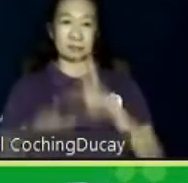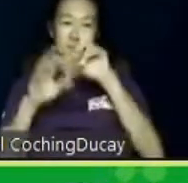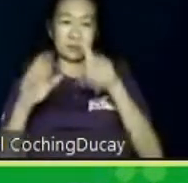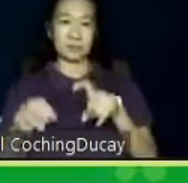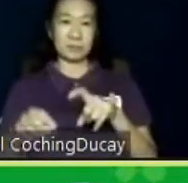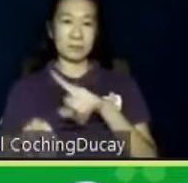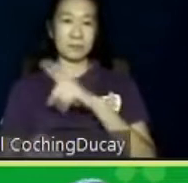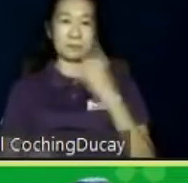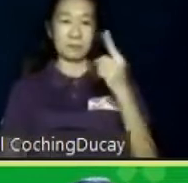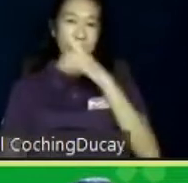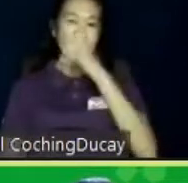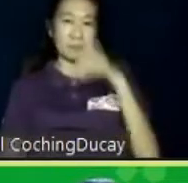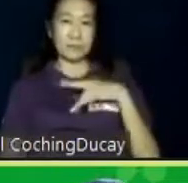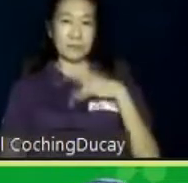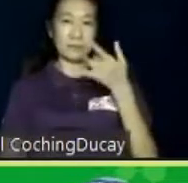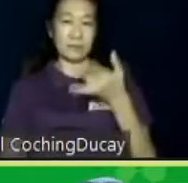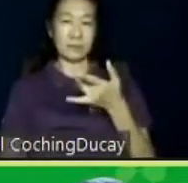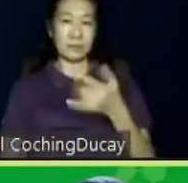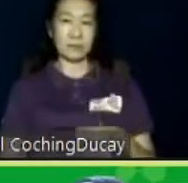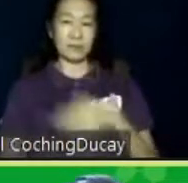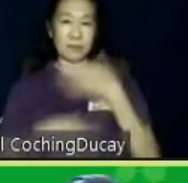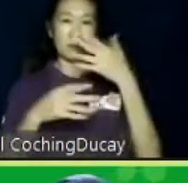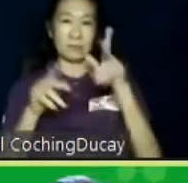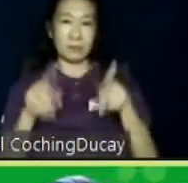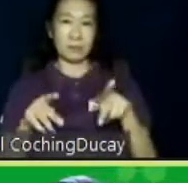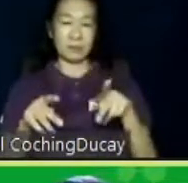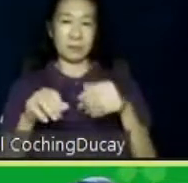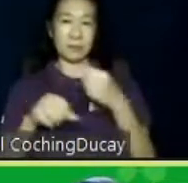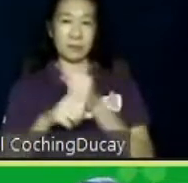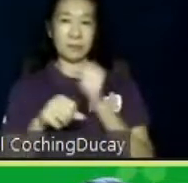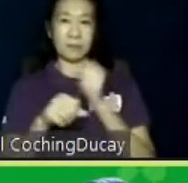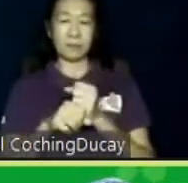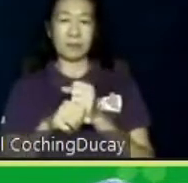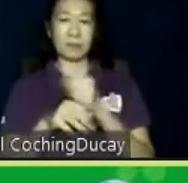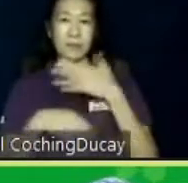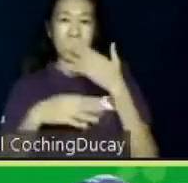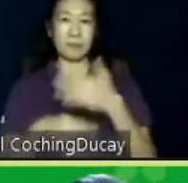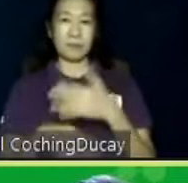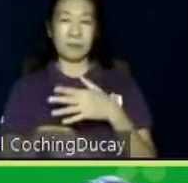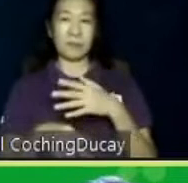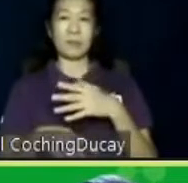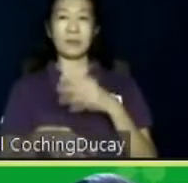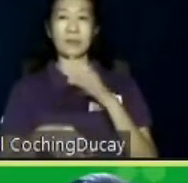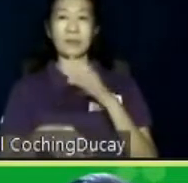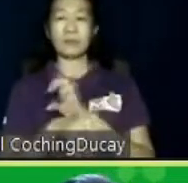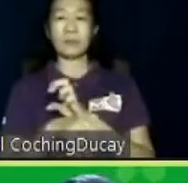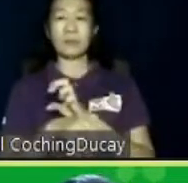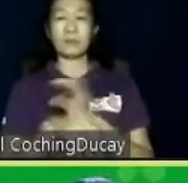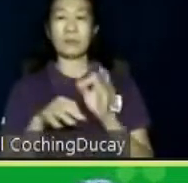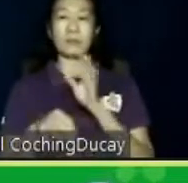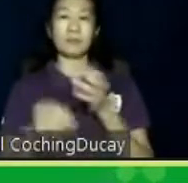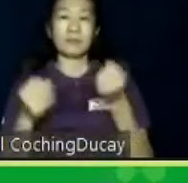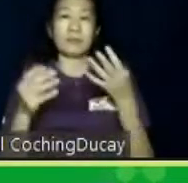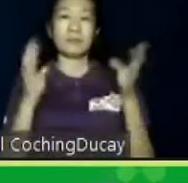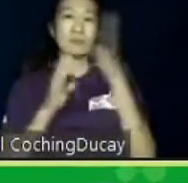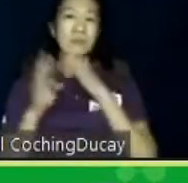because we feel that a happy person will make a happy worker. If they have a lot of problems, a lot of issues at home, it is